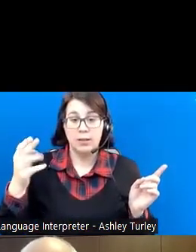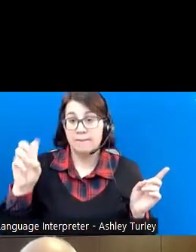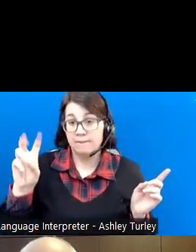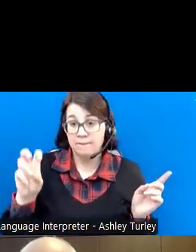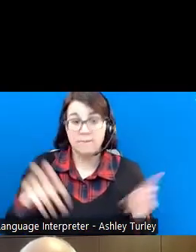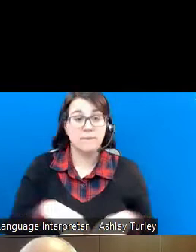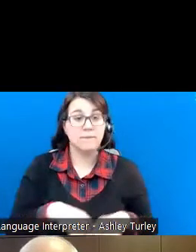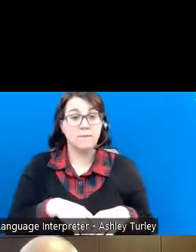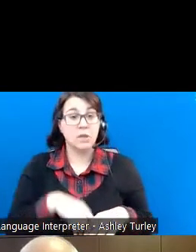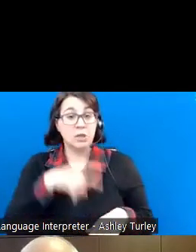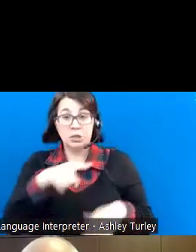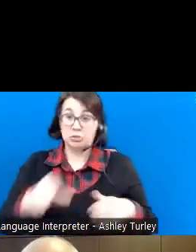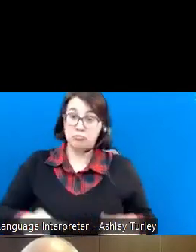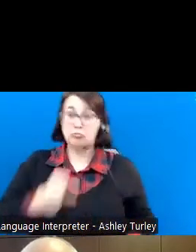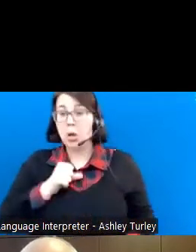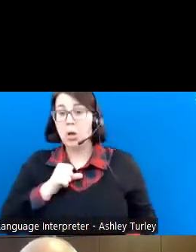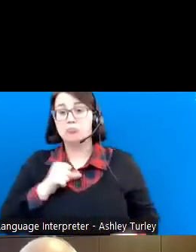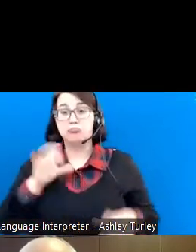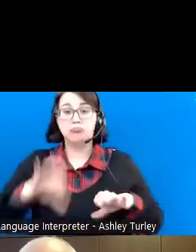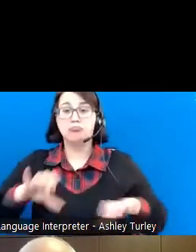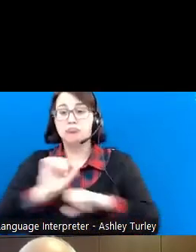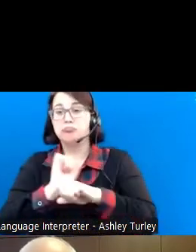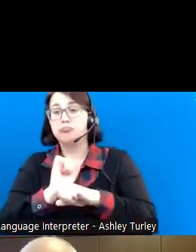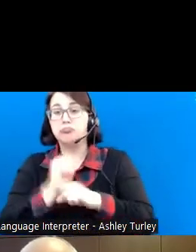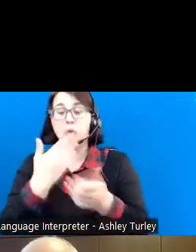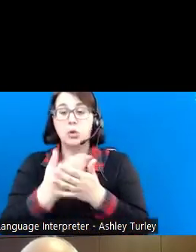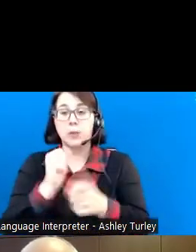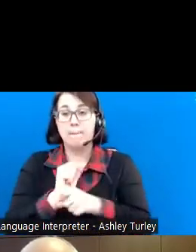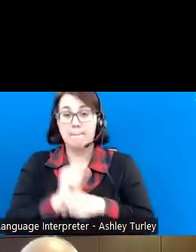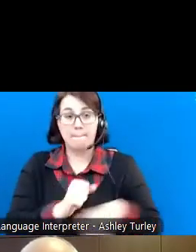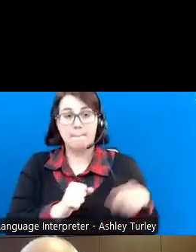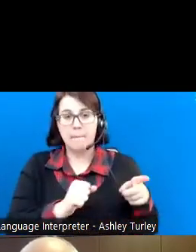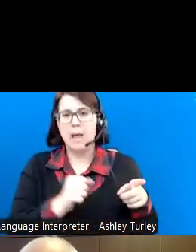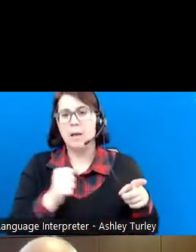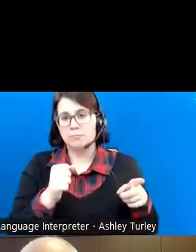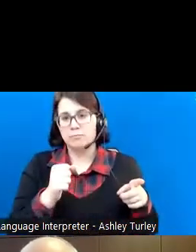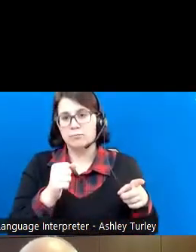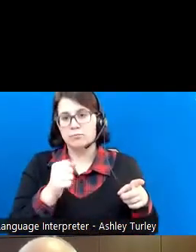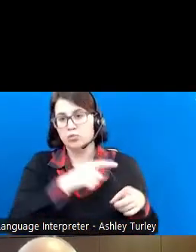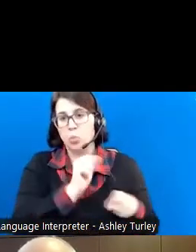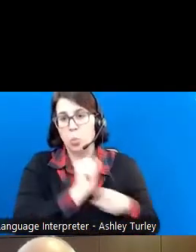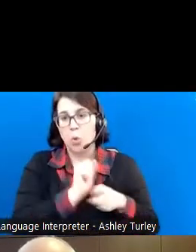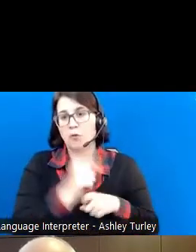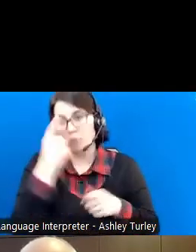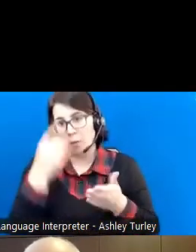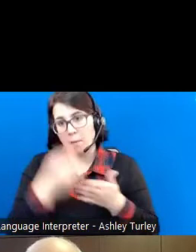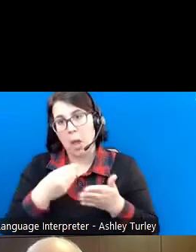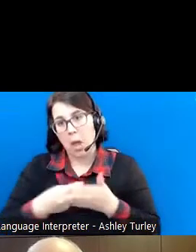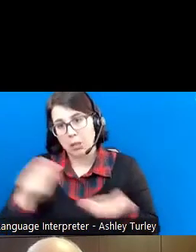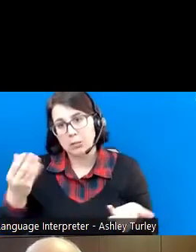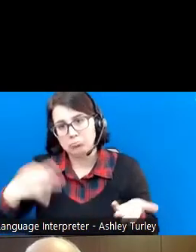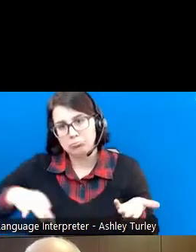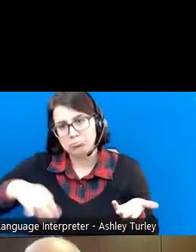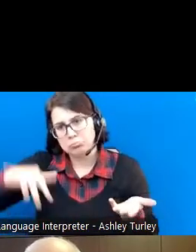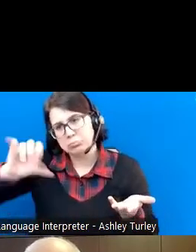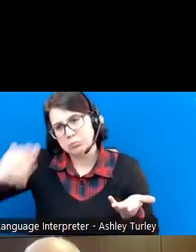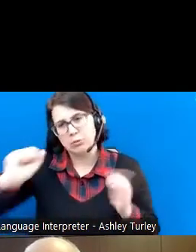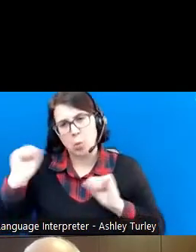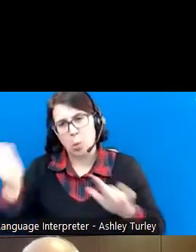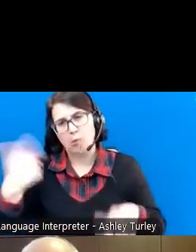and doing a good job. I'm sure she works for material gain, like we all do, but